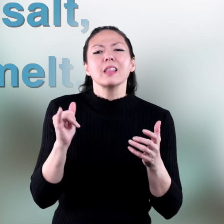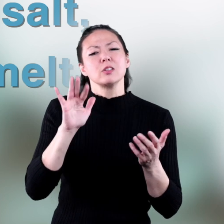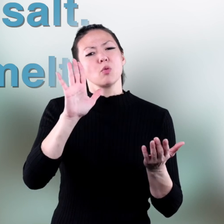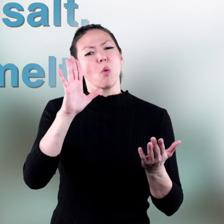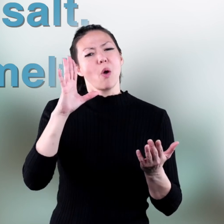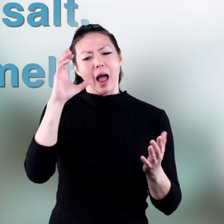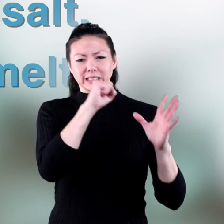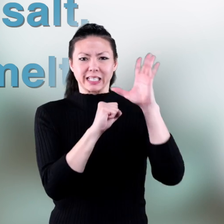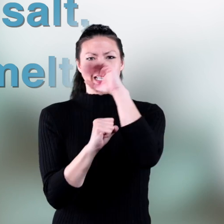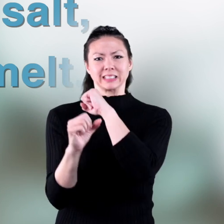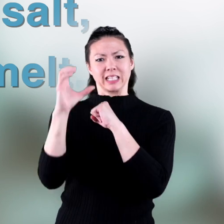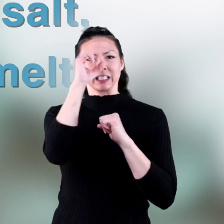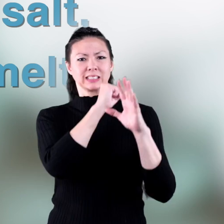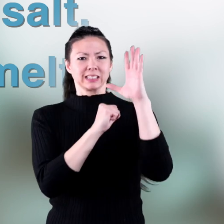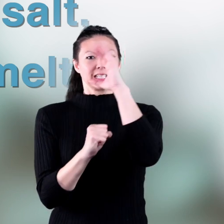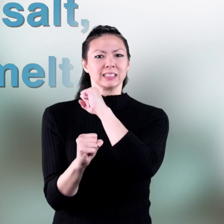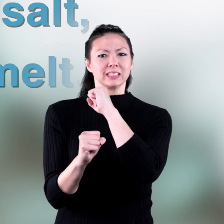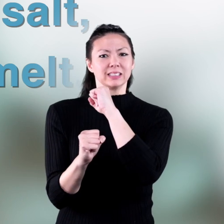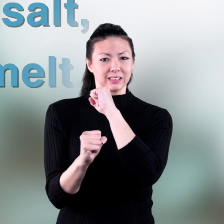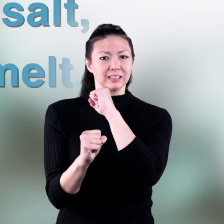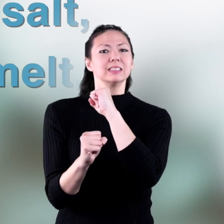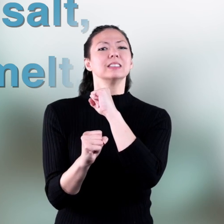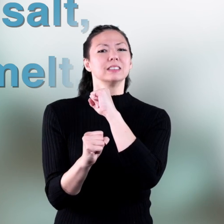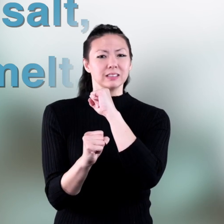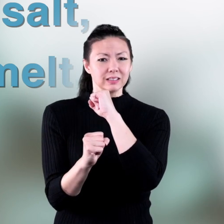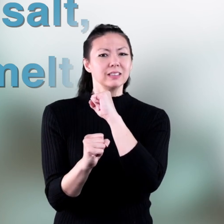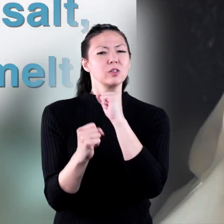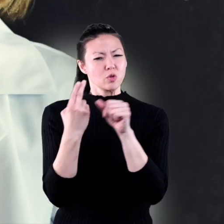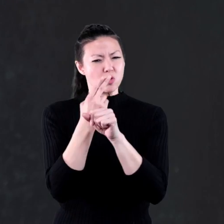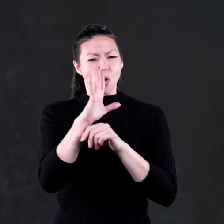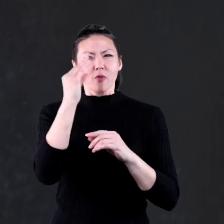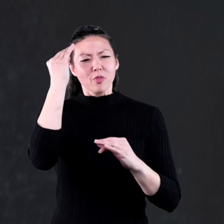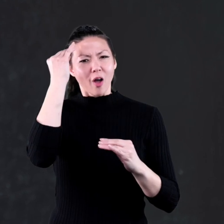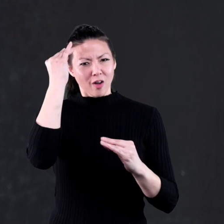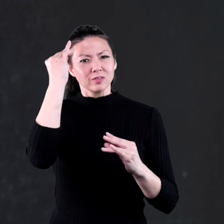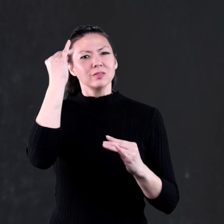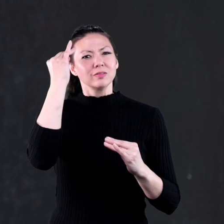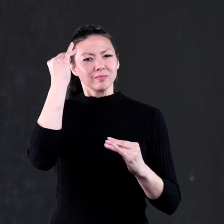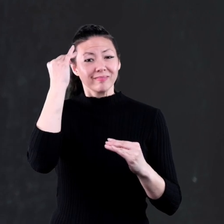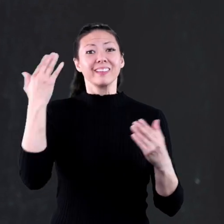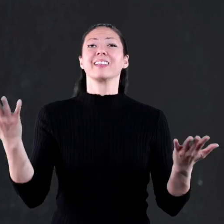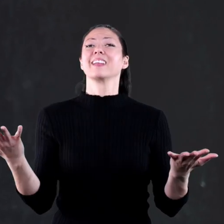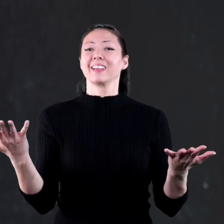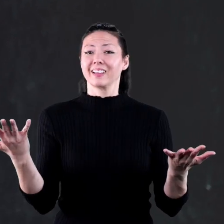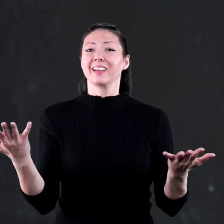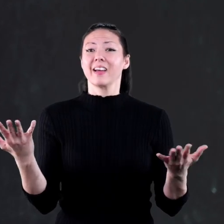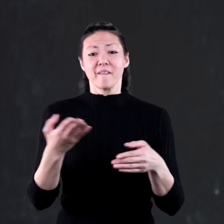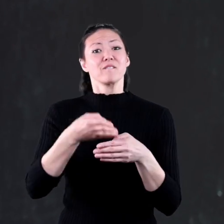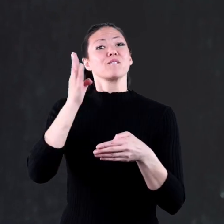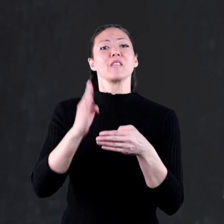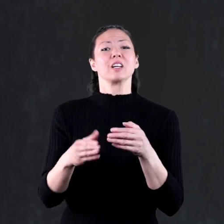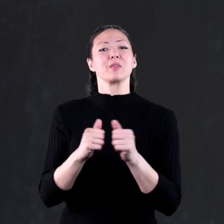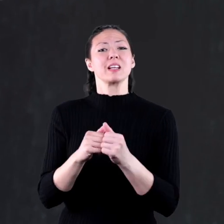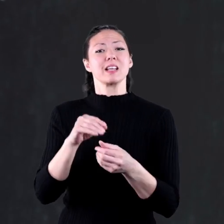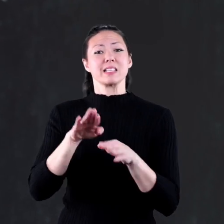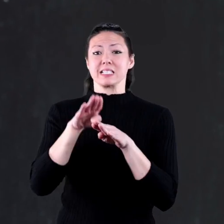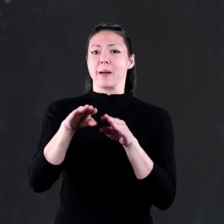hypothesis. Or maybe you've come up with one on your own. There, finish with step number two.